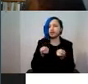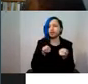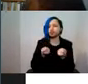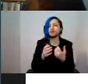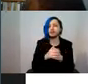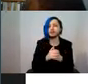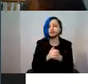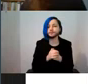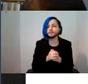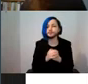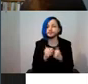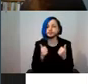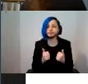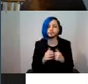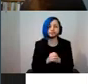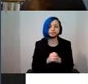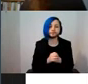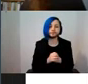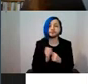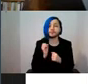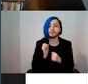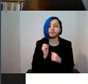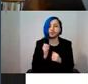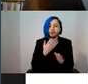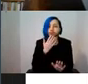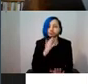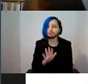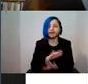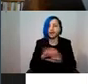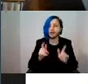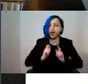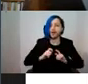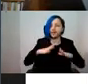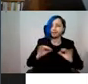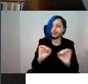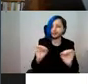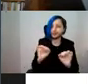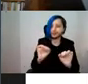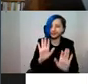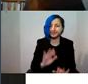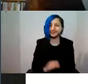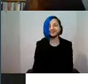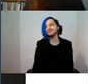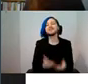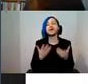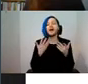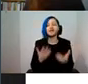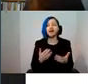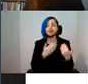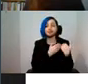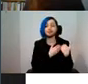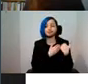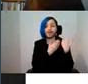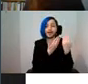should you wish. Okay. Oh, that's not a comfort break. We're not having a comfort break right now. So what I'm going to do now is to hand you over to our